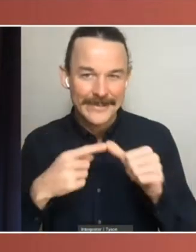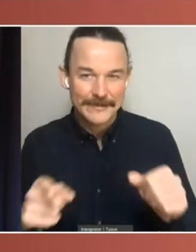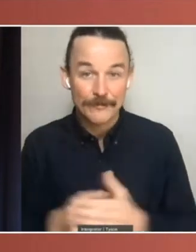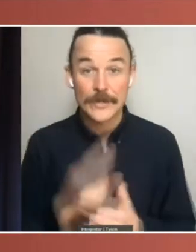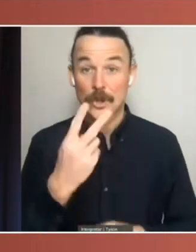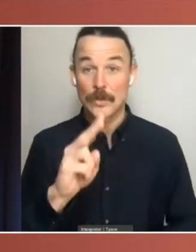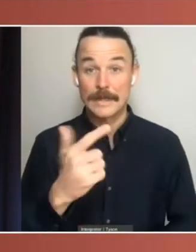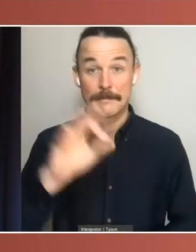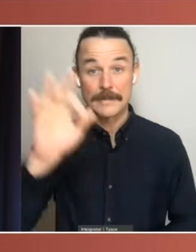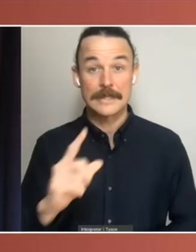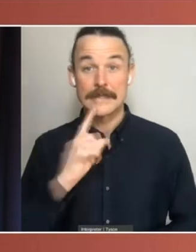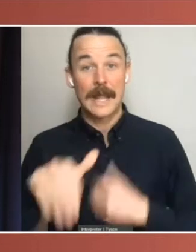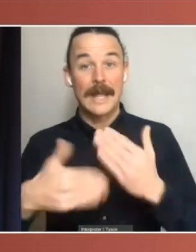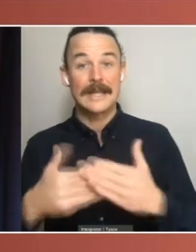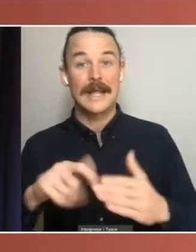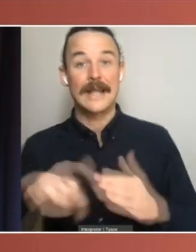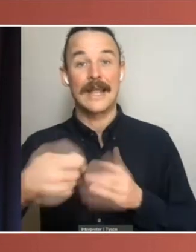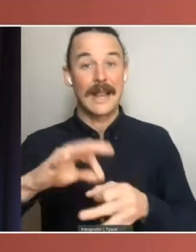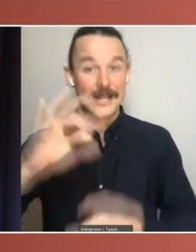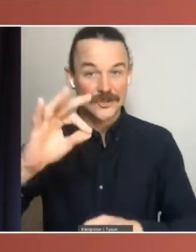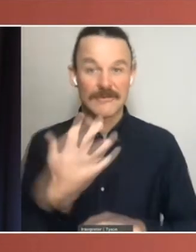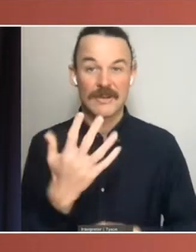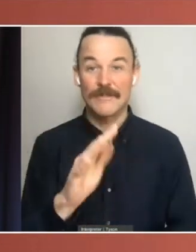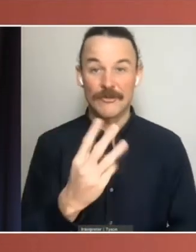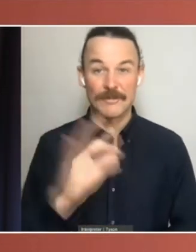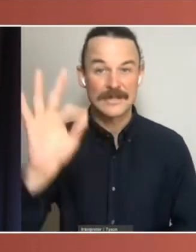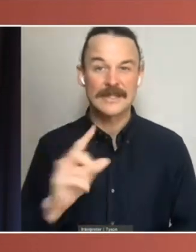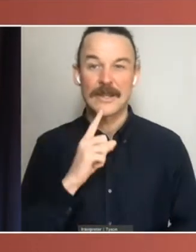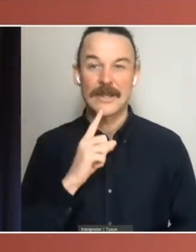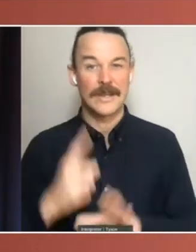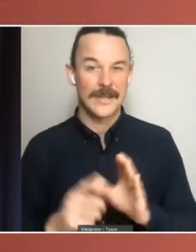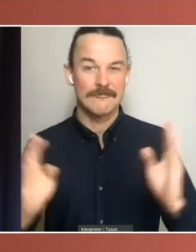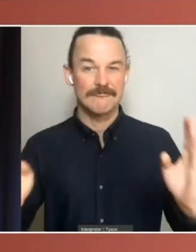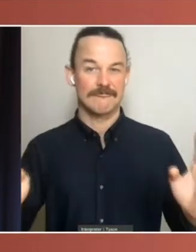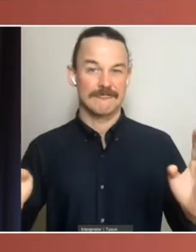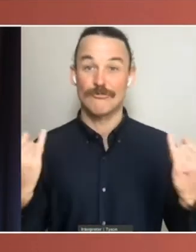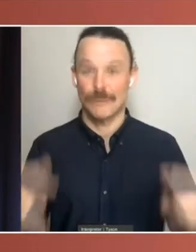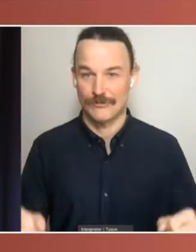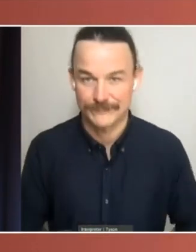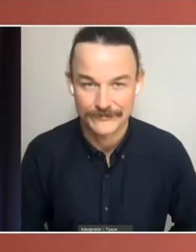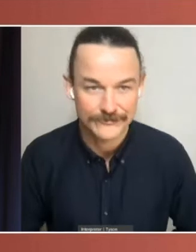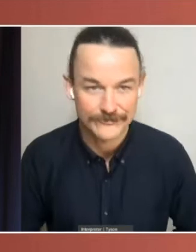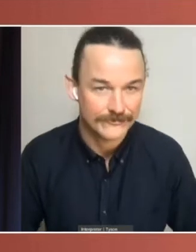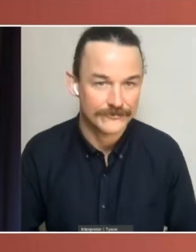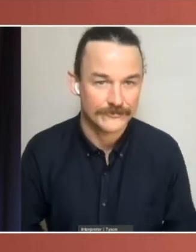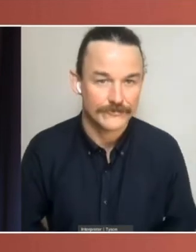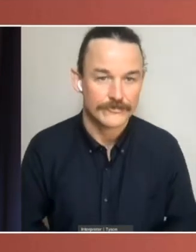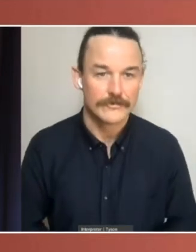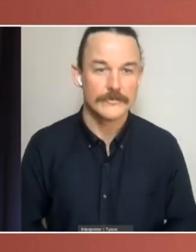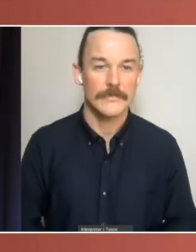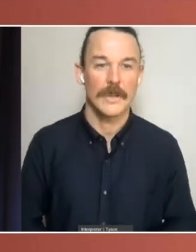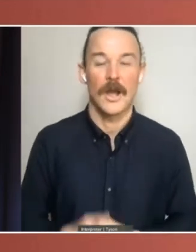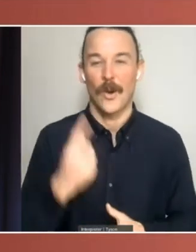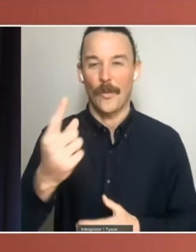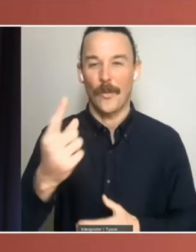election and 53% chose a year length that was wrong. As for one of the basics, what colour the Senate